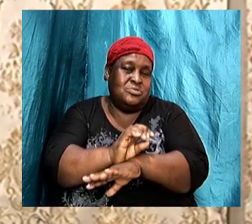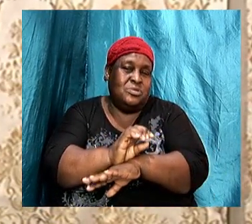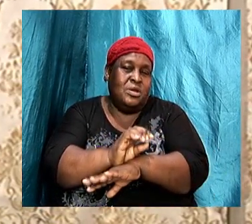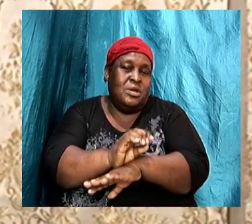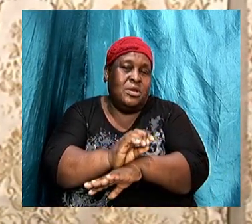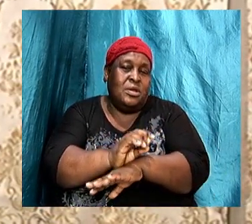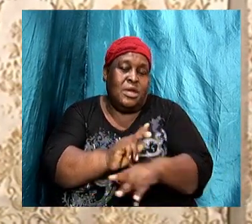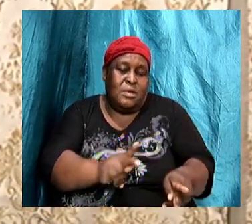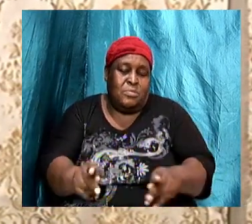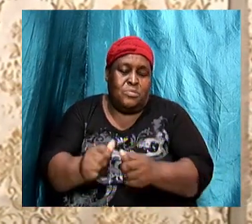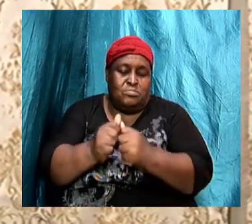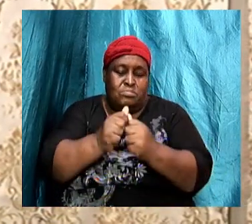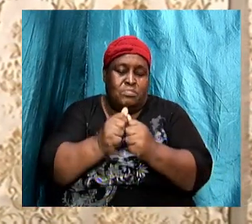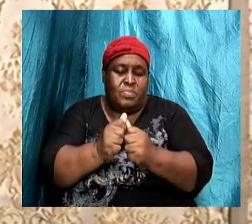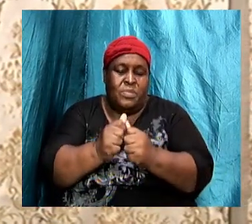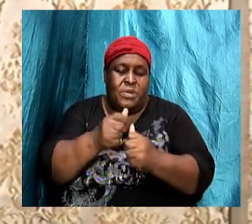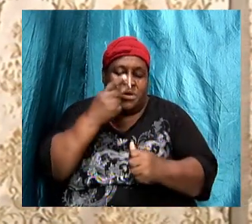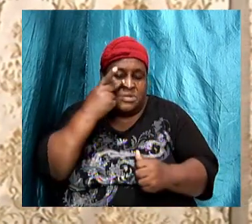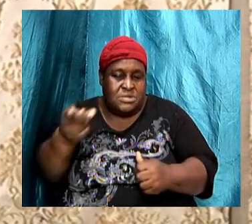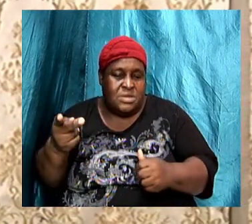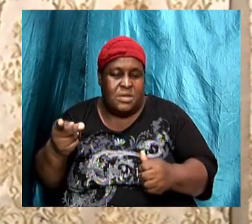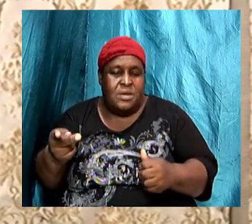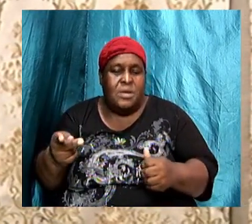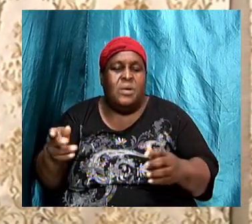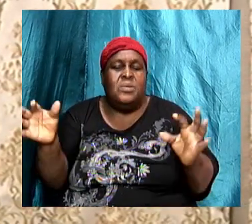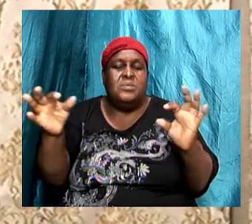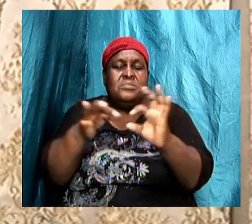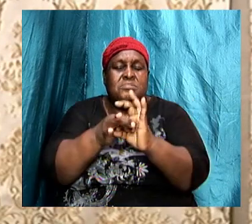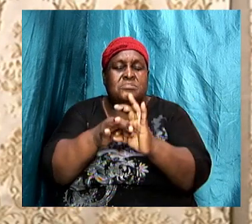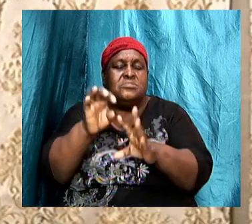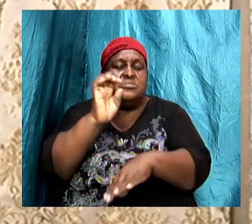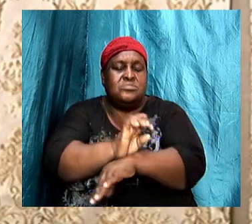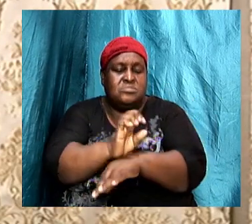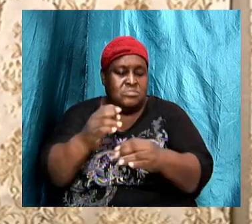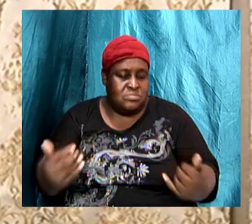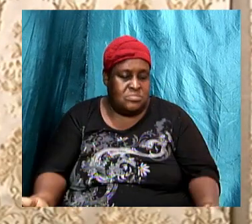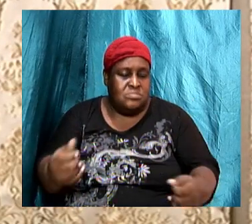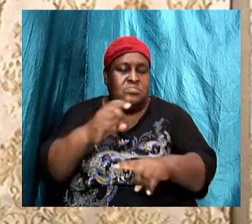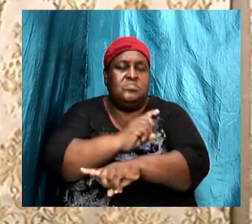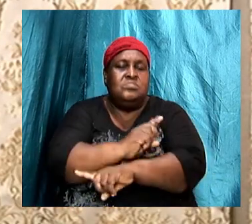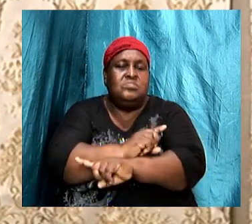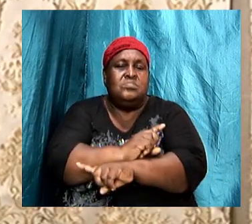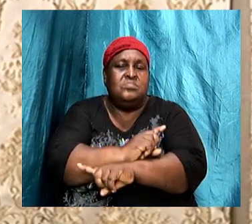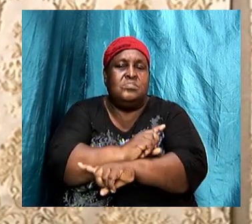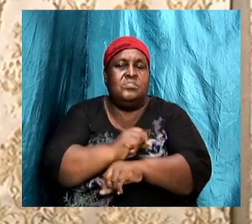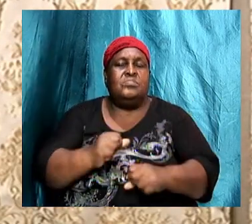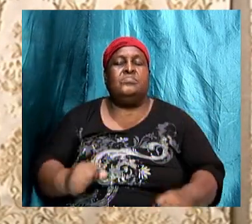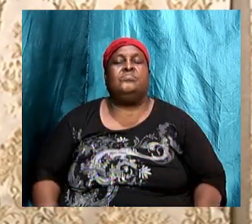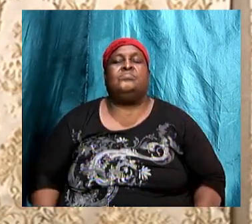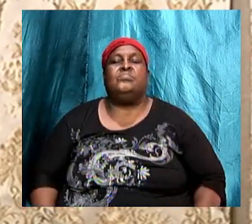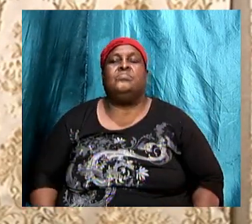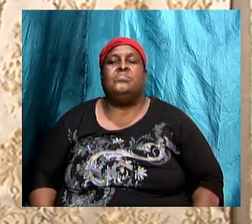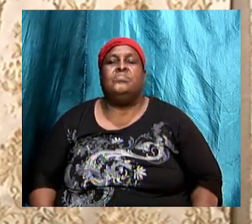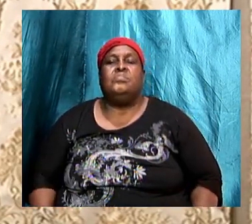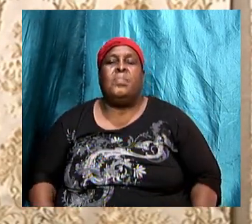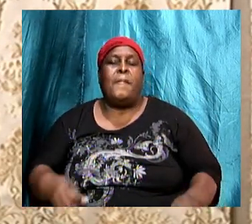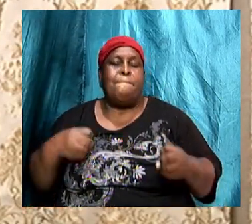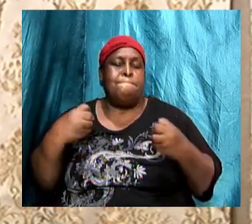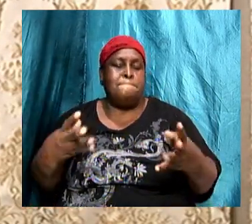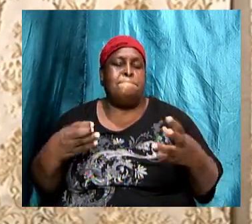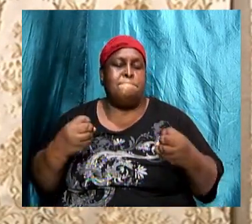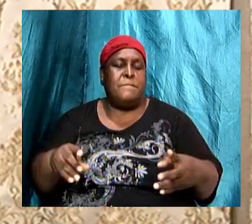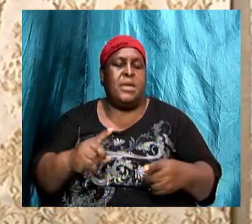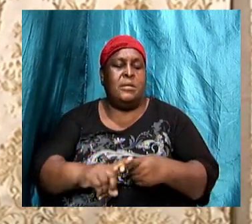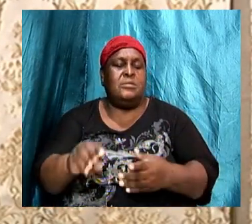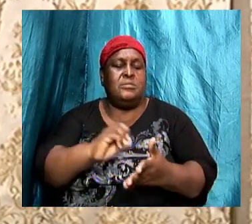how it links with the church today. We will go on this journey and there is a lot to